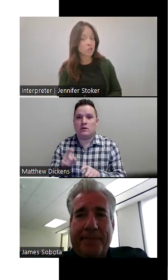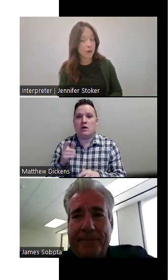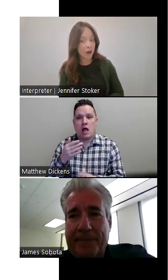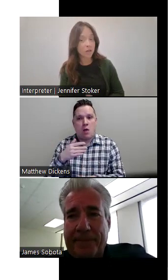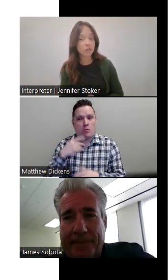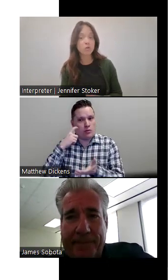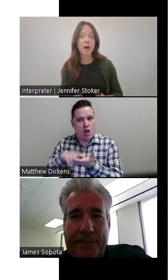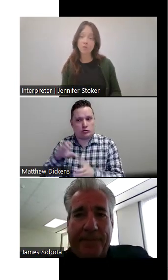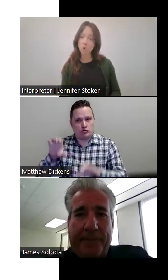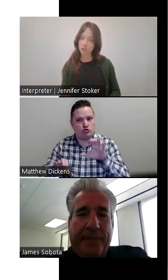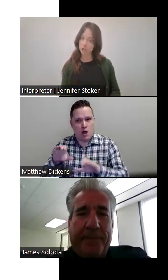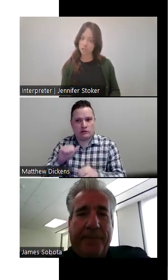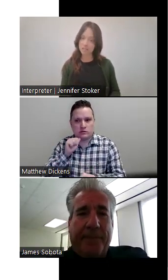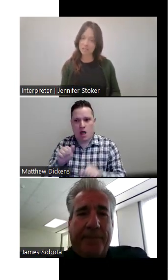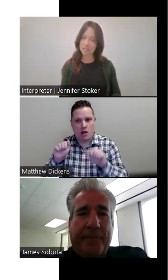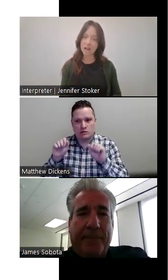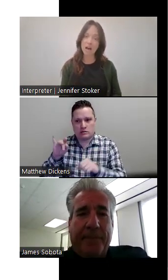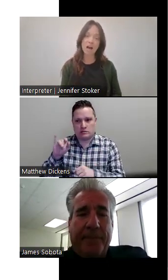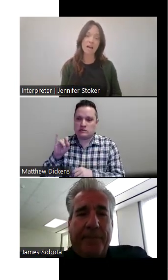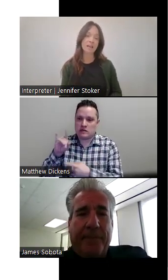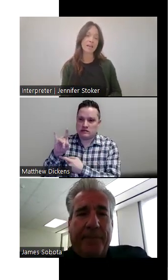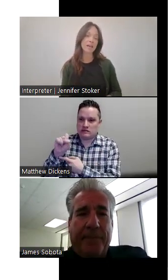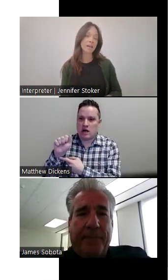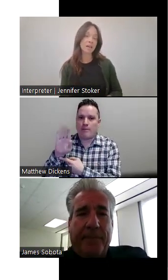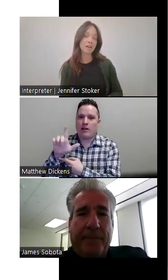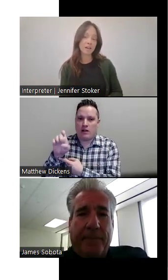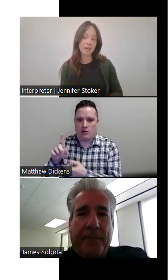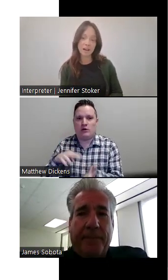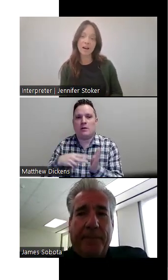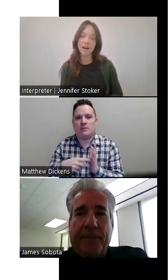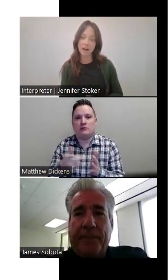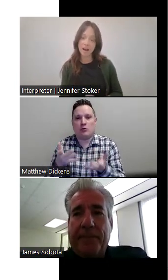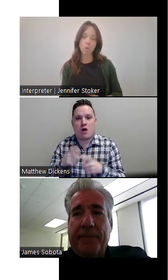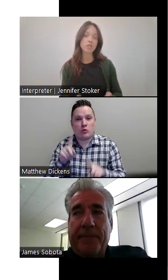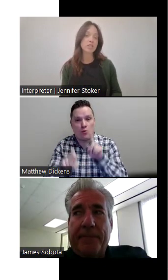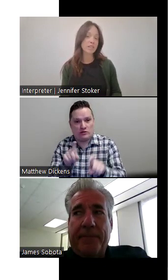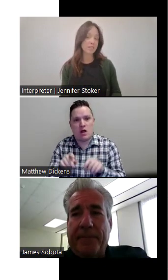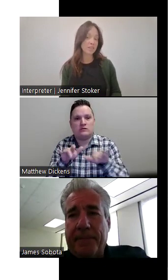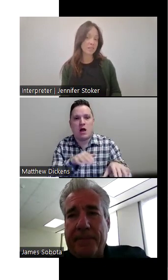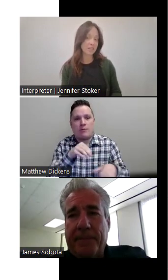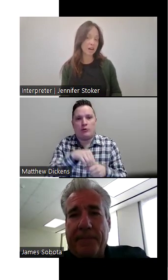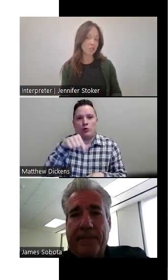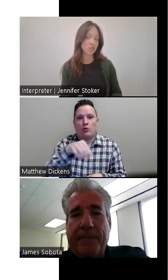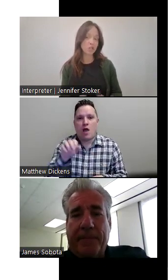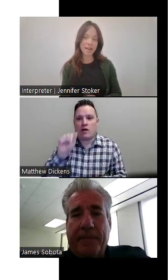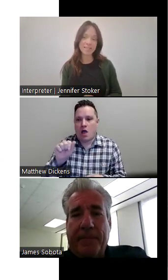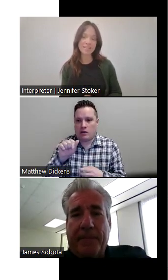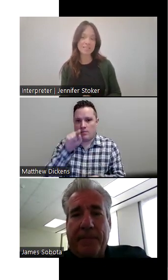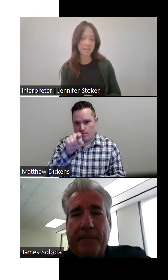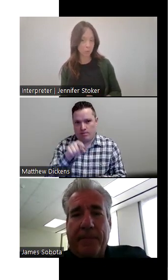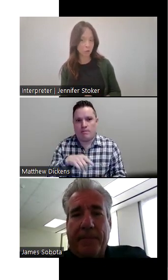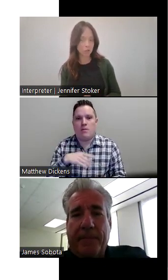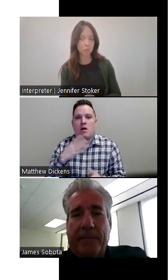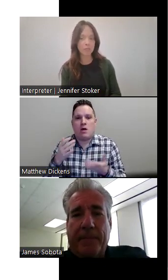So now, if you have questions, I want to say that the chat